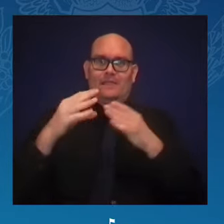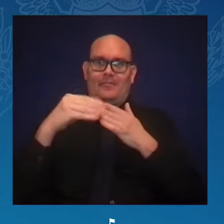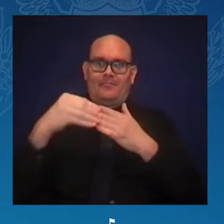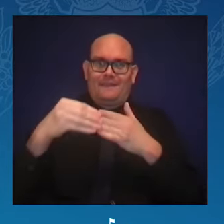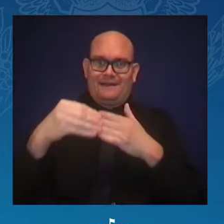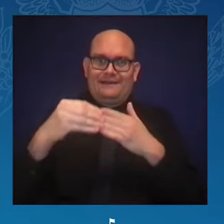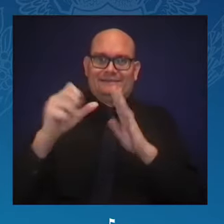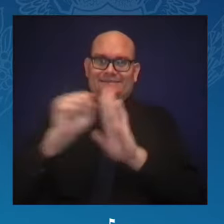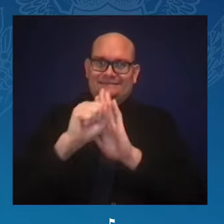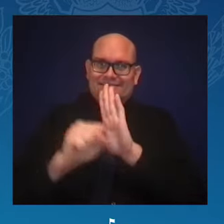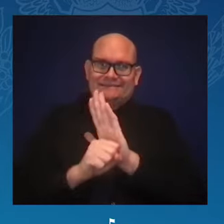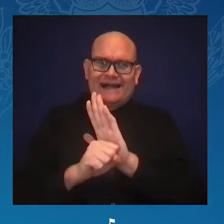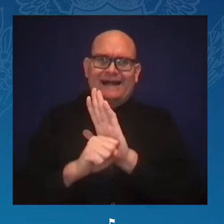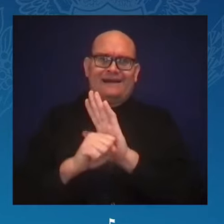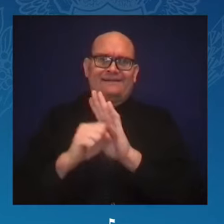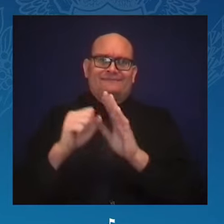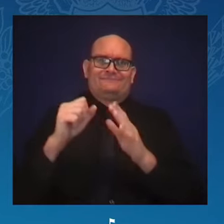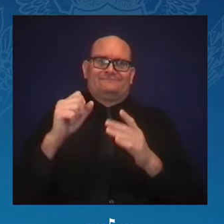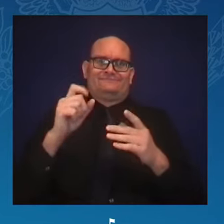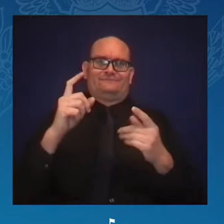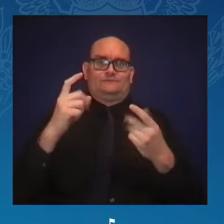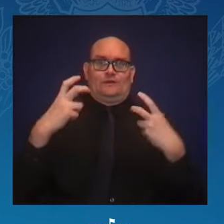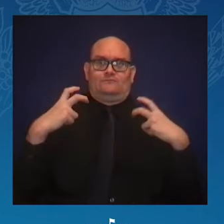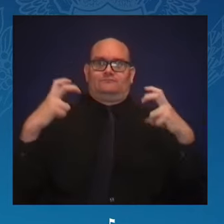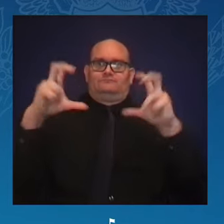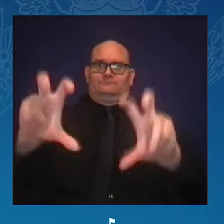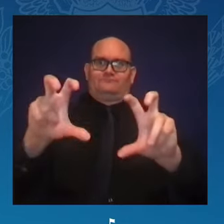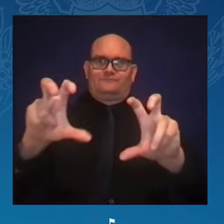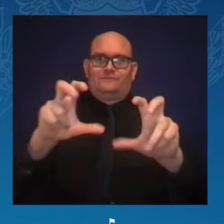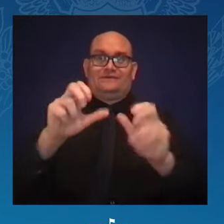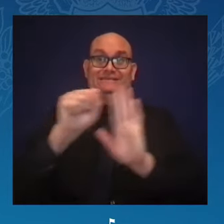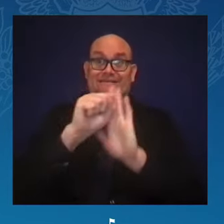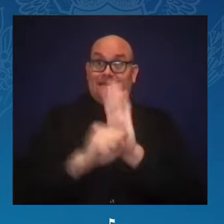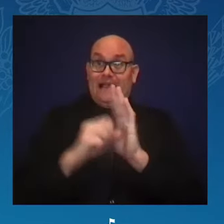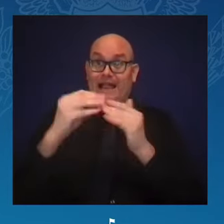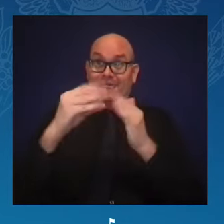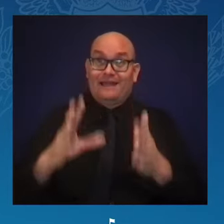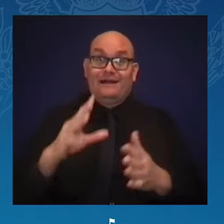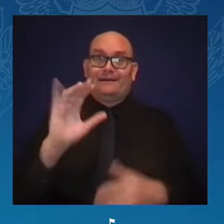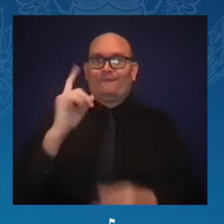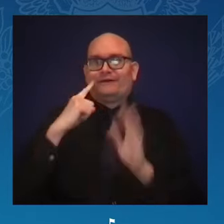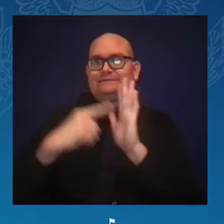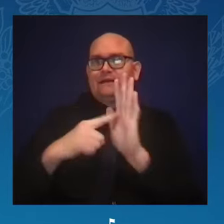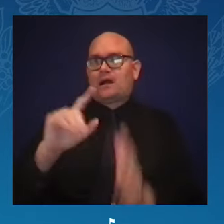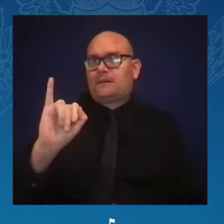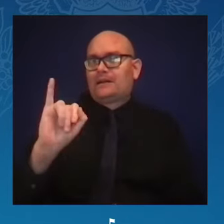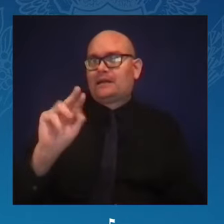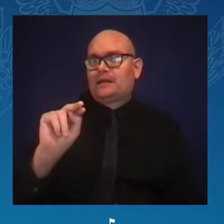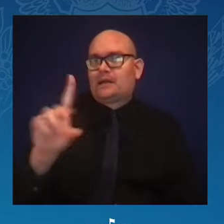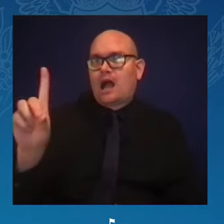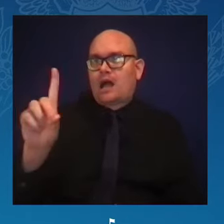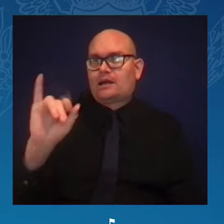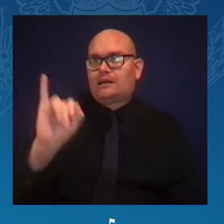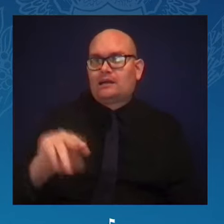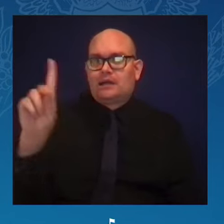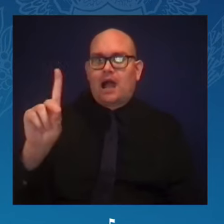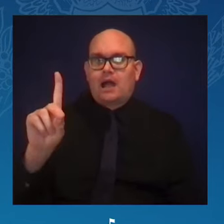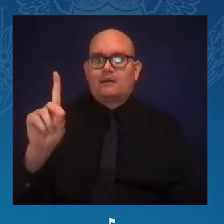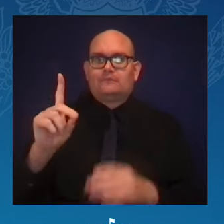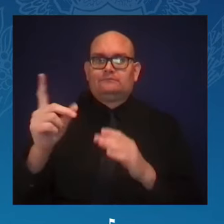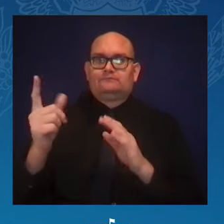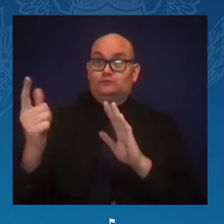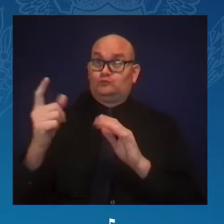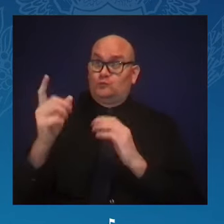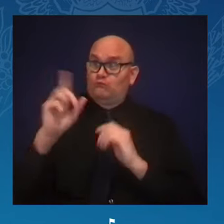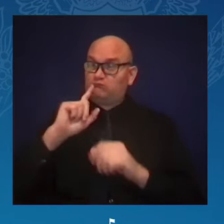Indiana, have passed laws that criminalize doctors and punish women. And on this